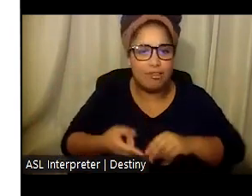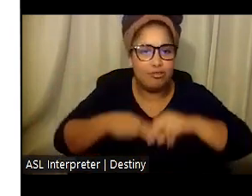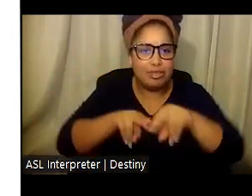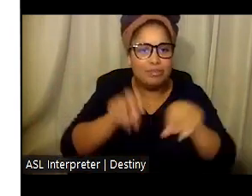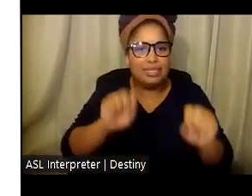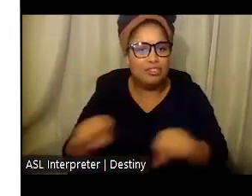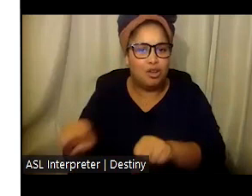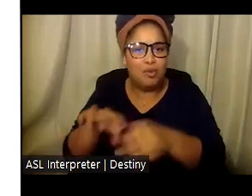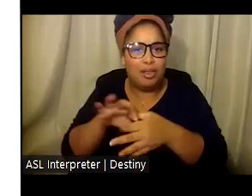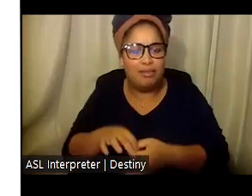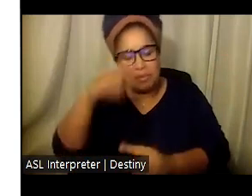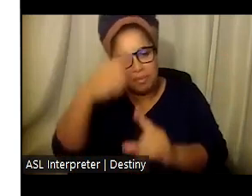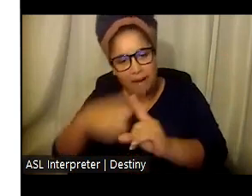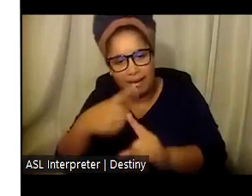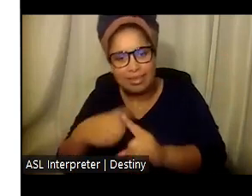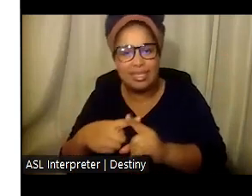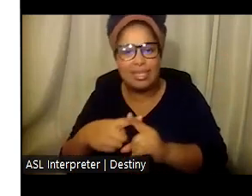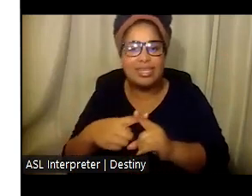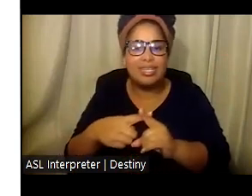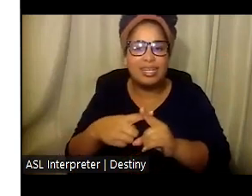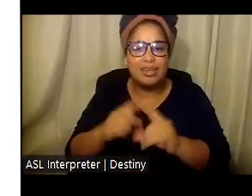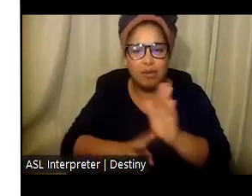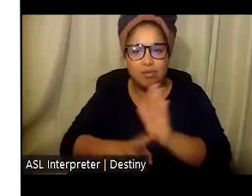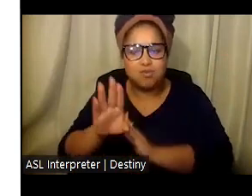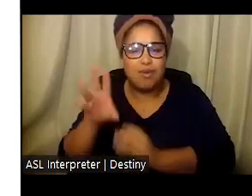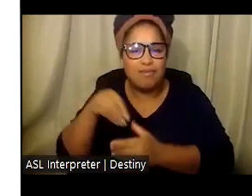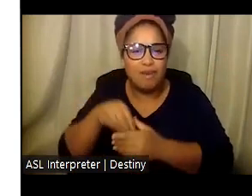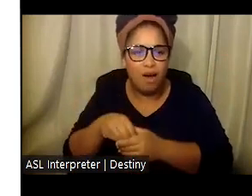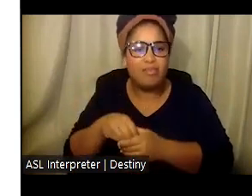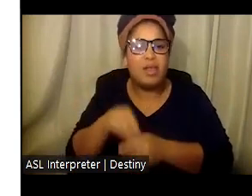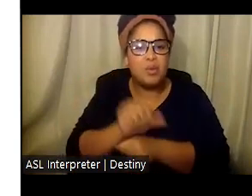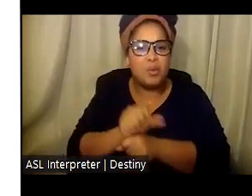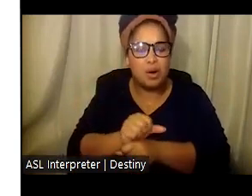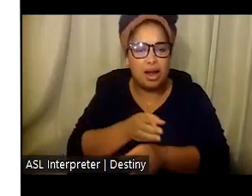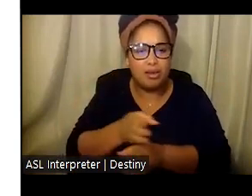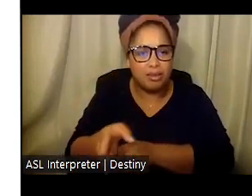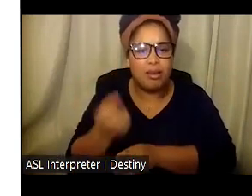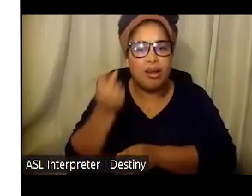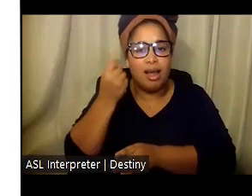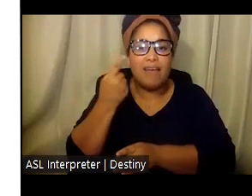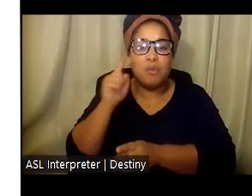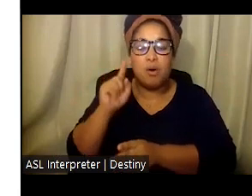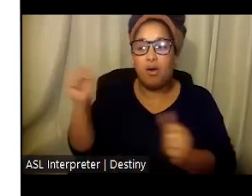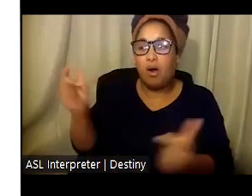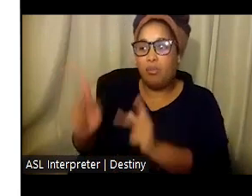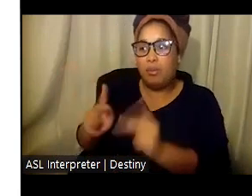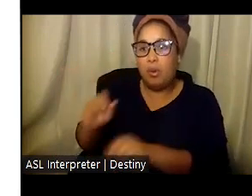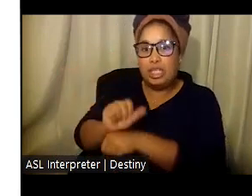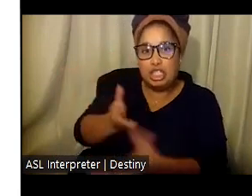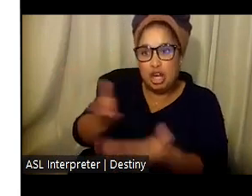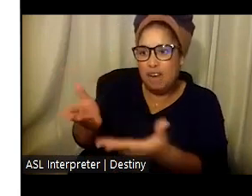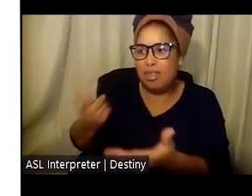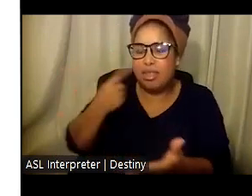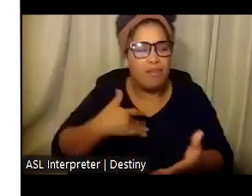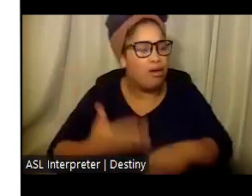potential for positive movement within the workforce leading to improved outcomes for the people we serve. It has been a